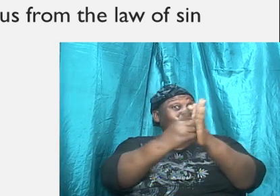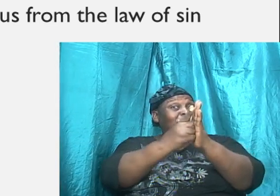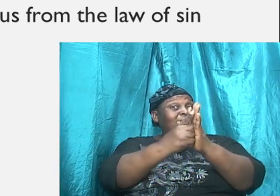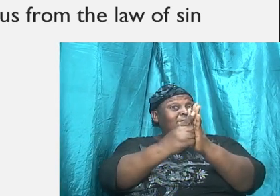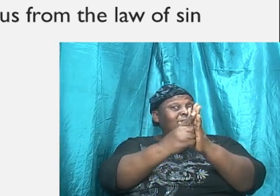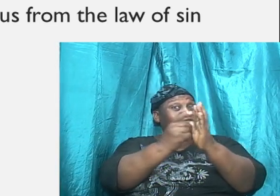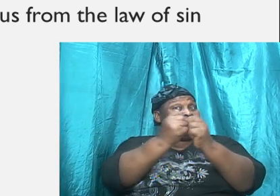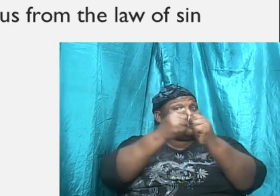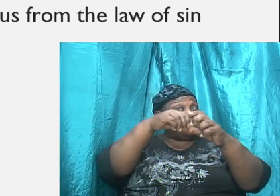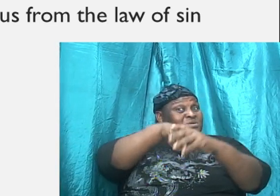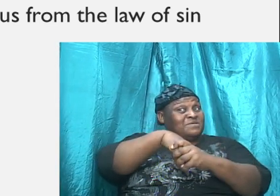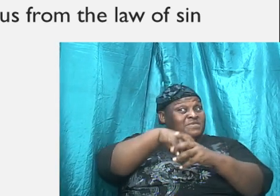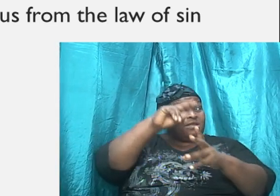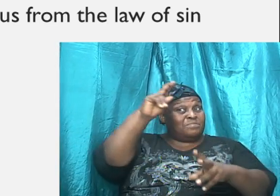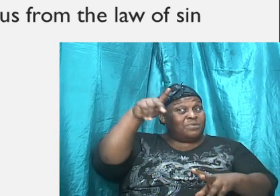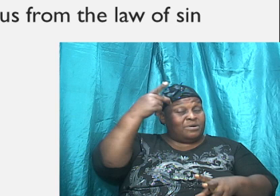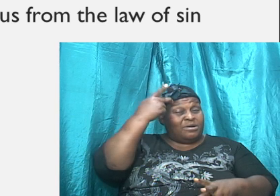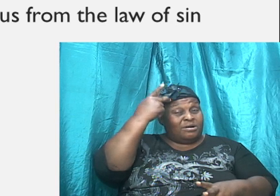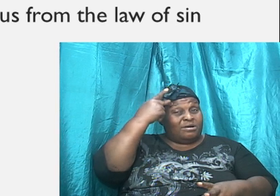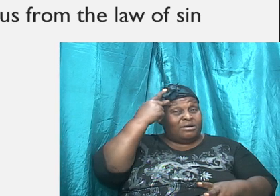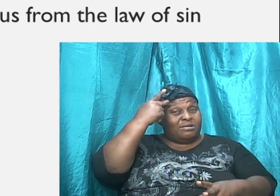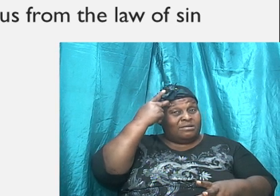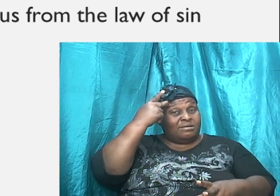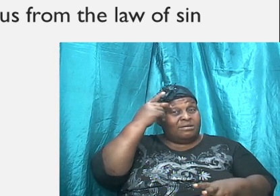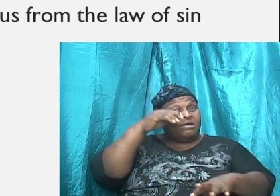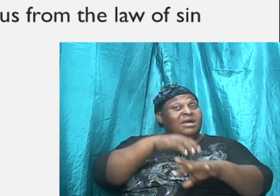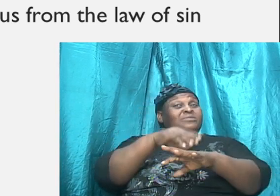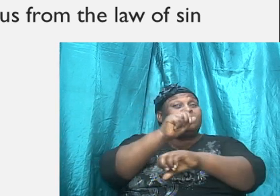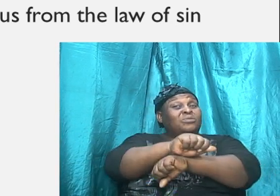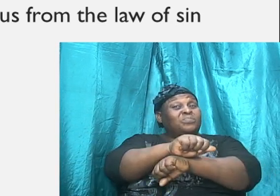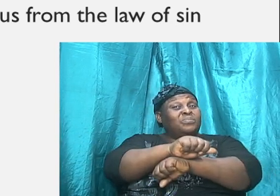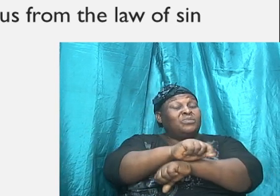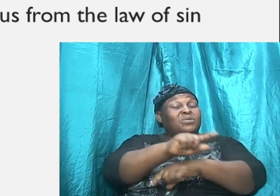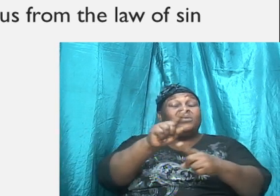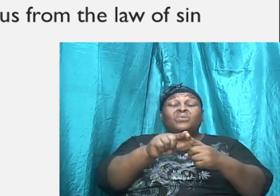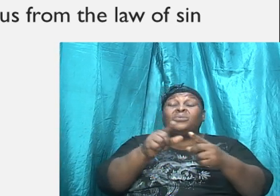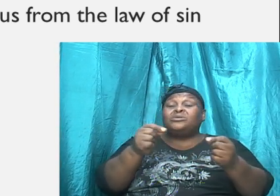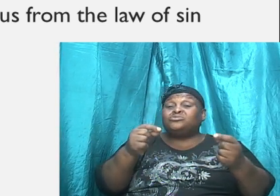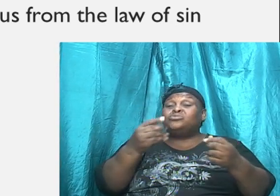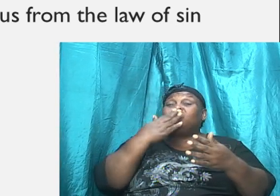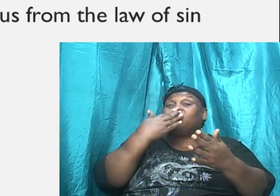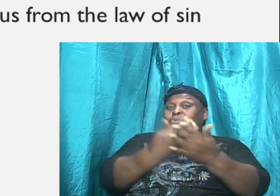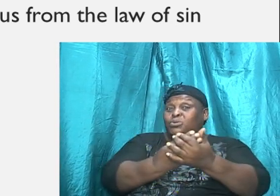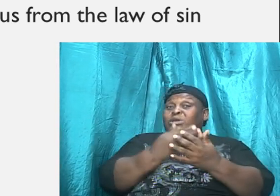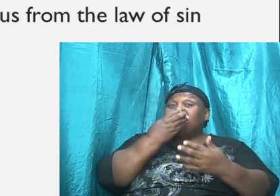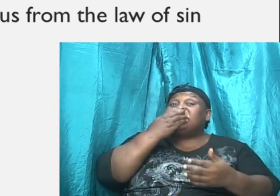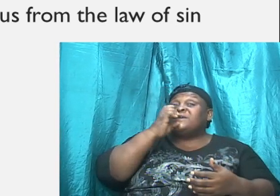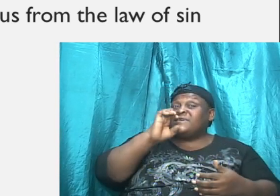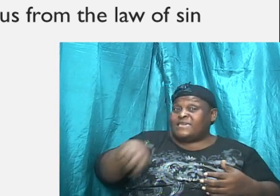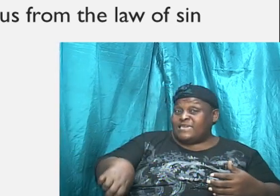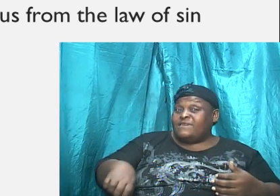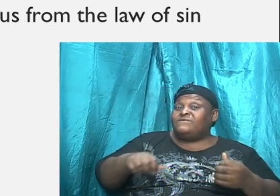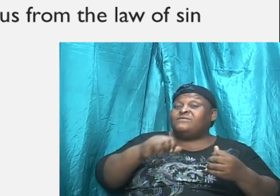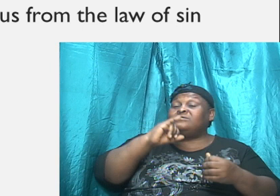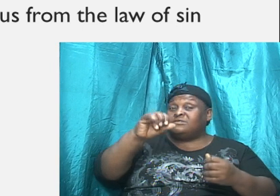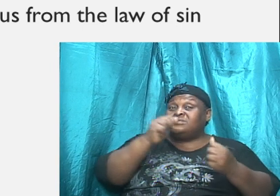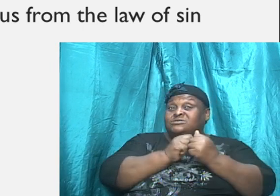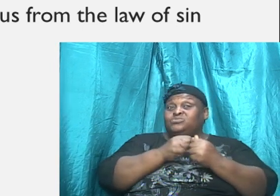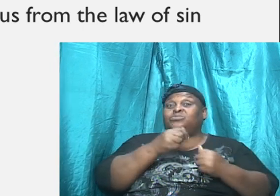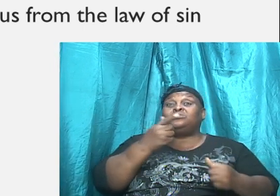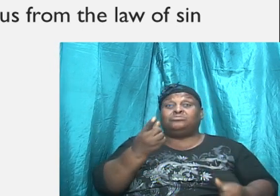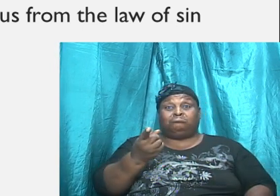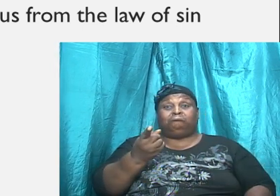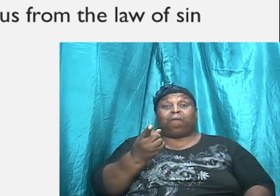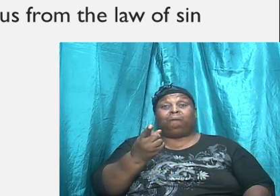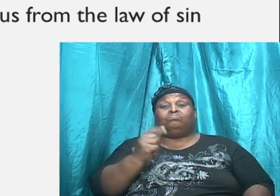principle at work, that when he would do good, evil is present with him. And it is like, so one